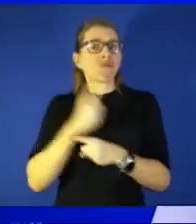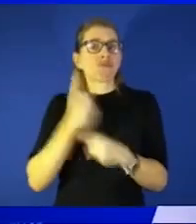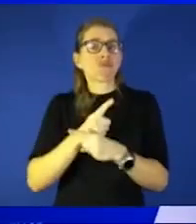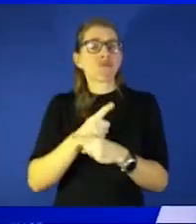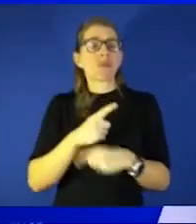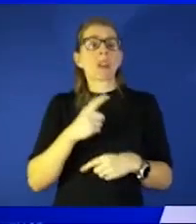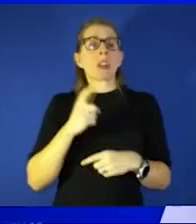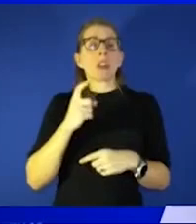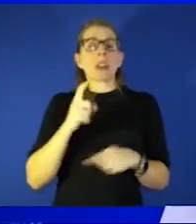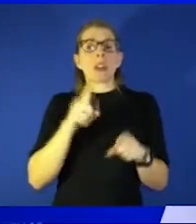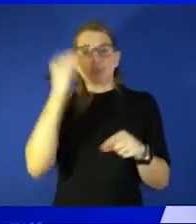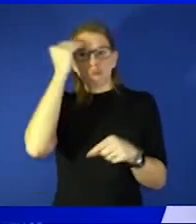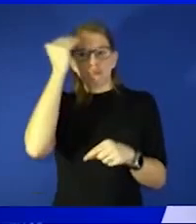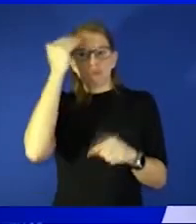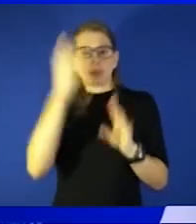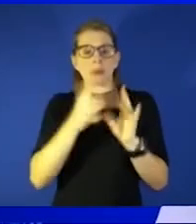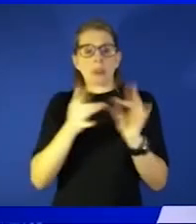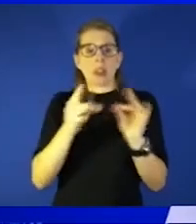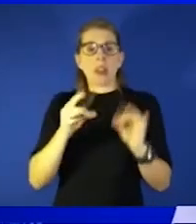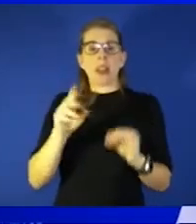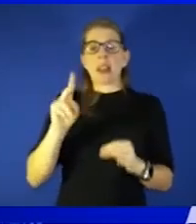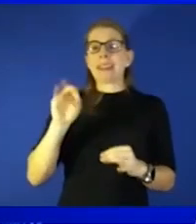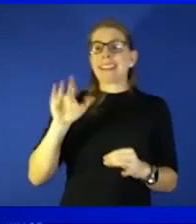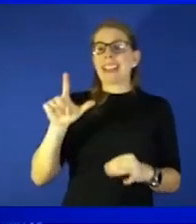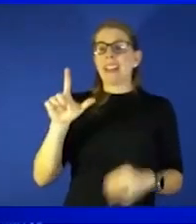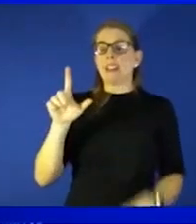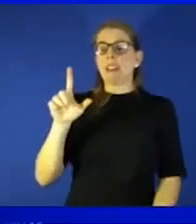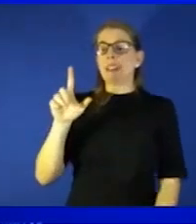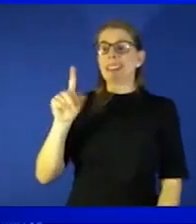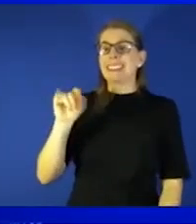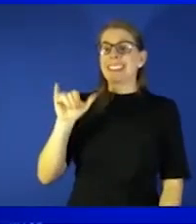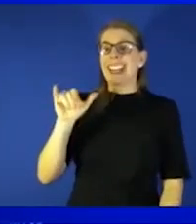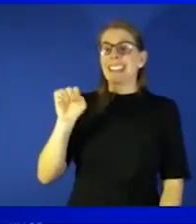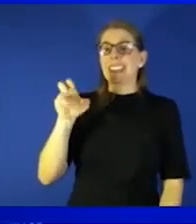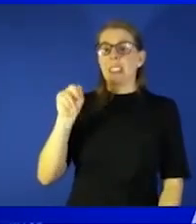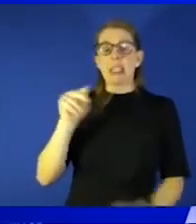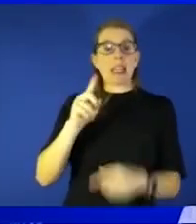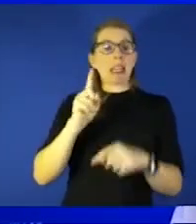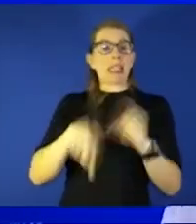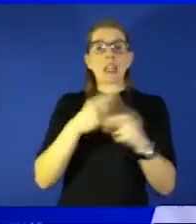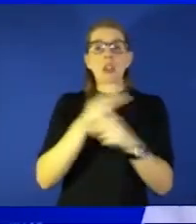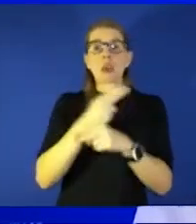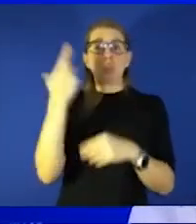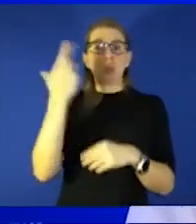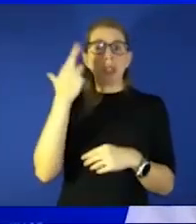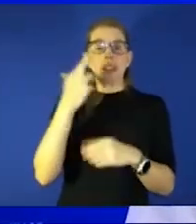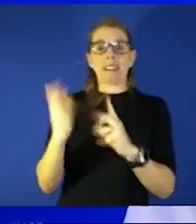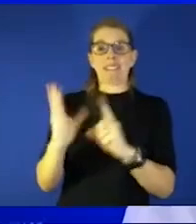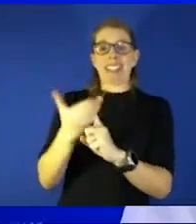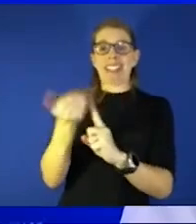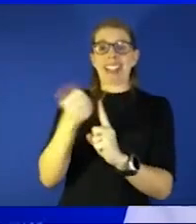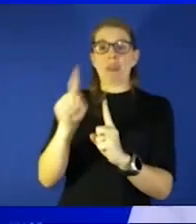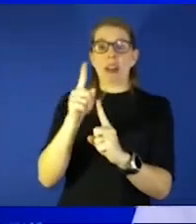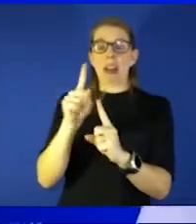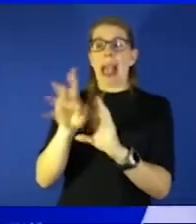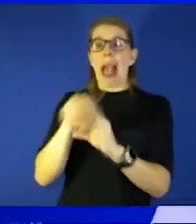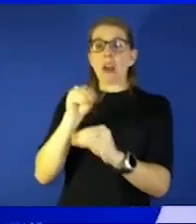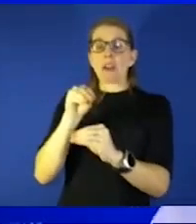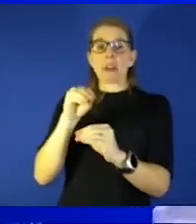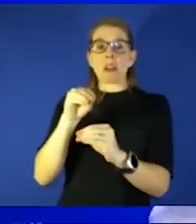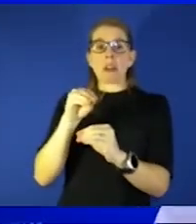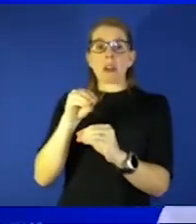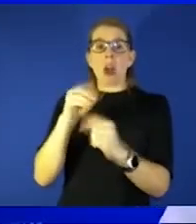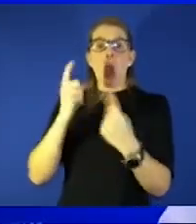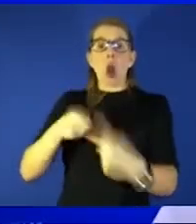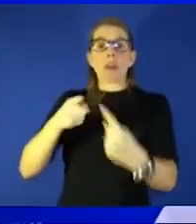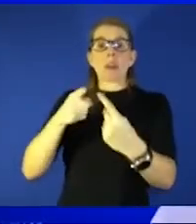quote from neil degrasse tyson who said you can't use reason to convince anyone out of an argument that they didn't use reason to get into and i